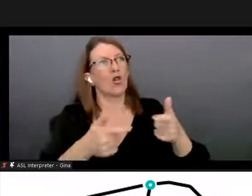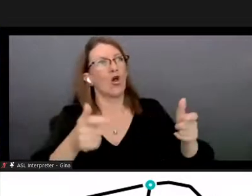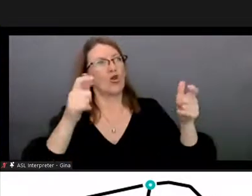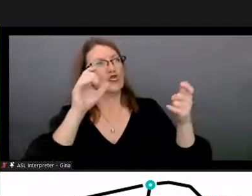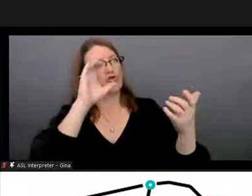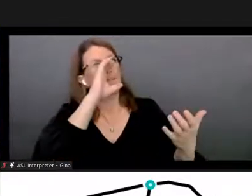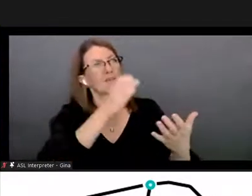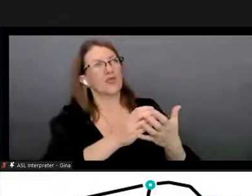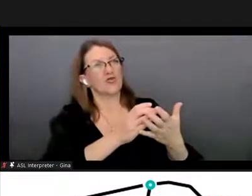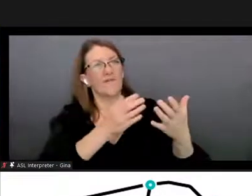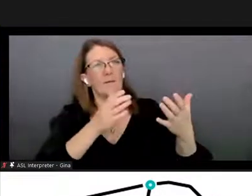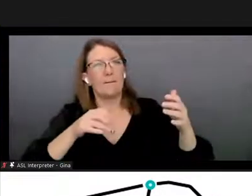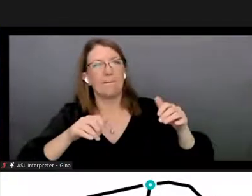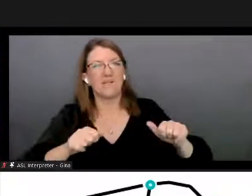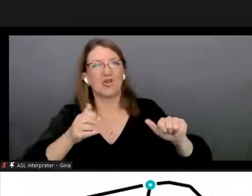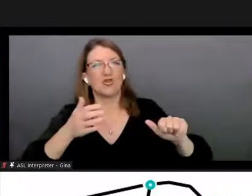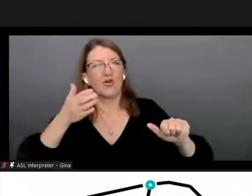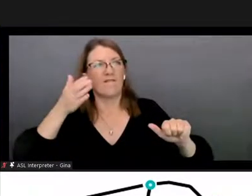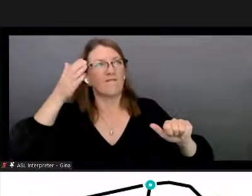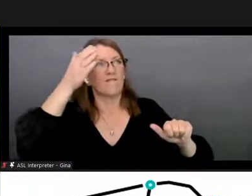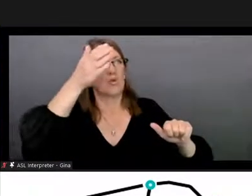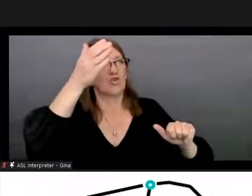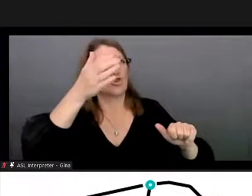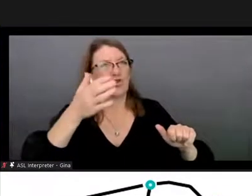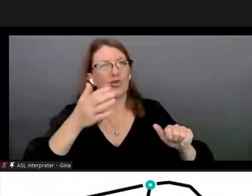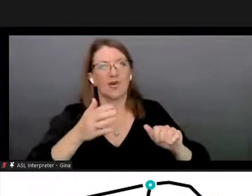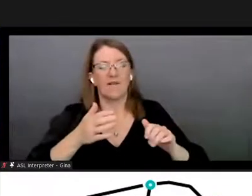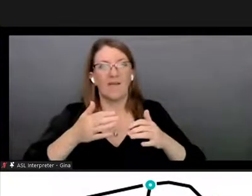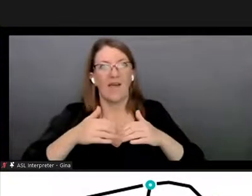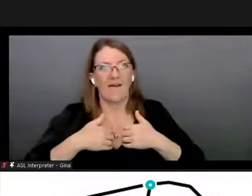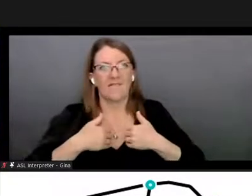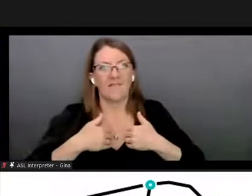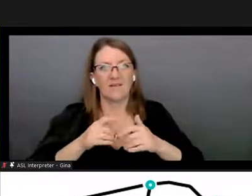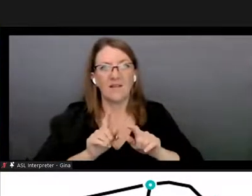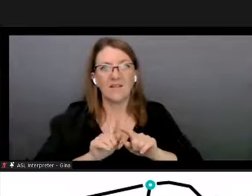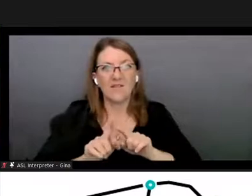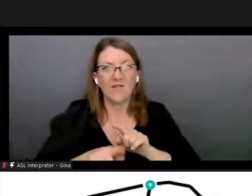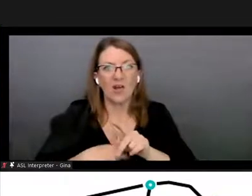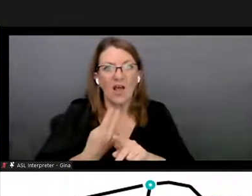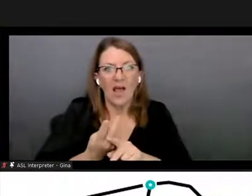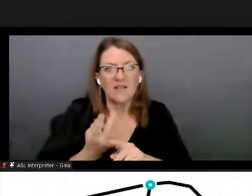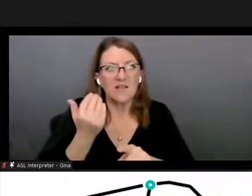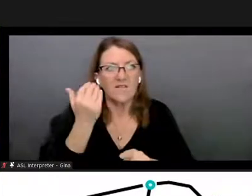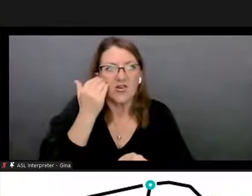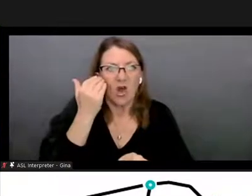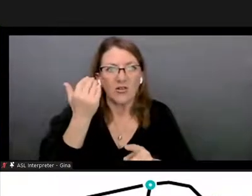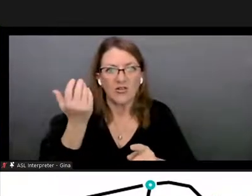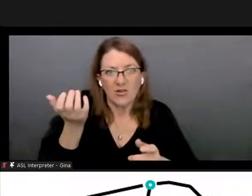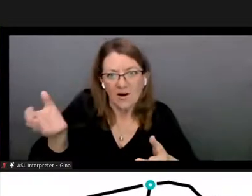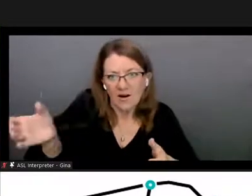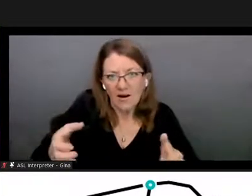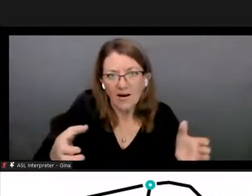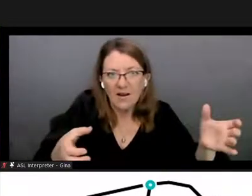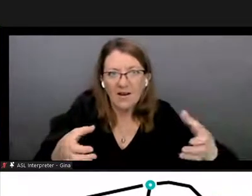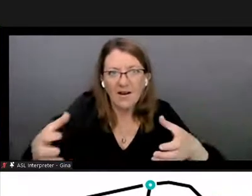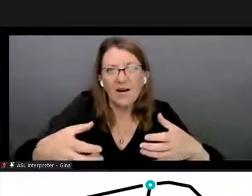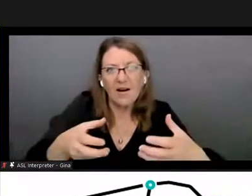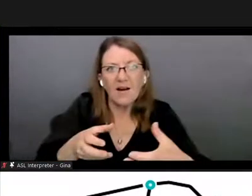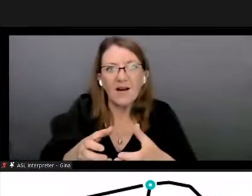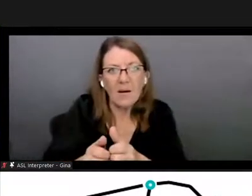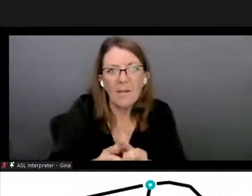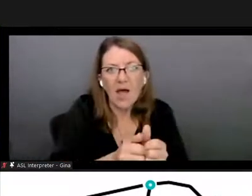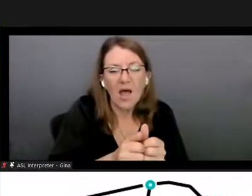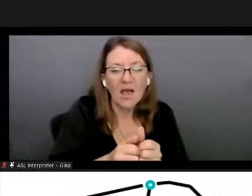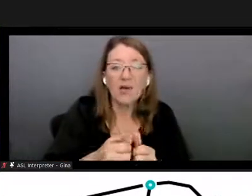of of having a lot of different types of knowledge combined and and hua ki